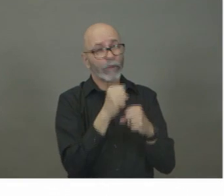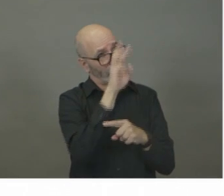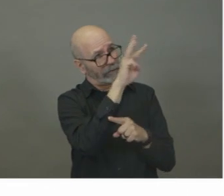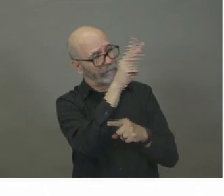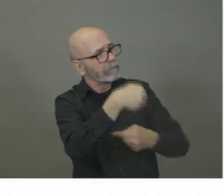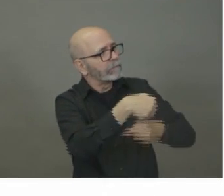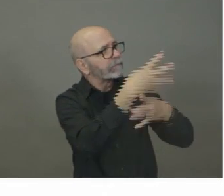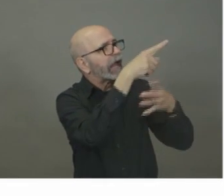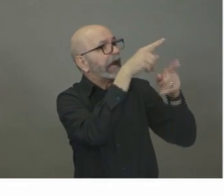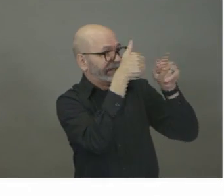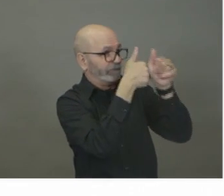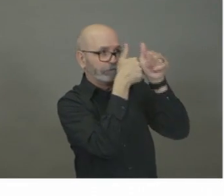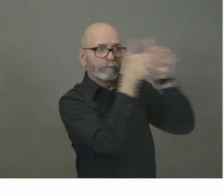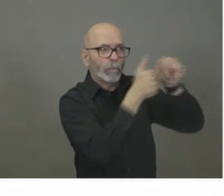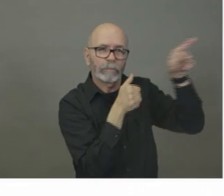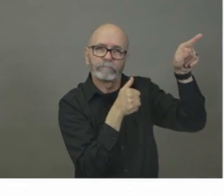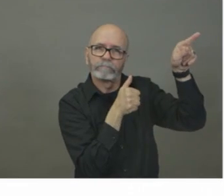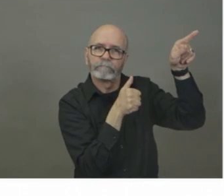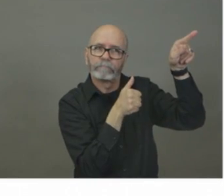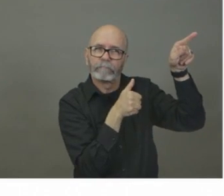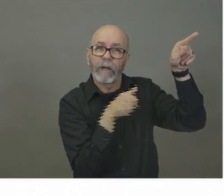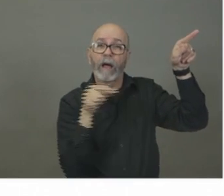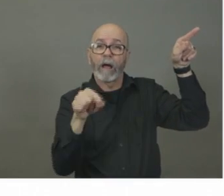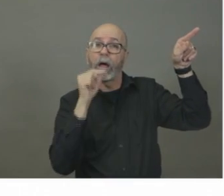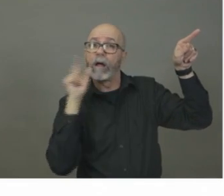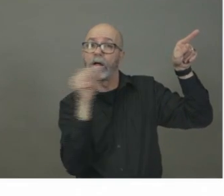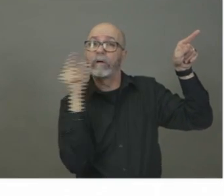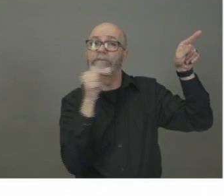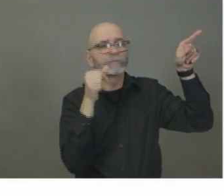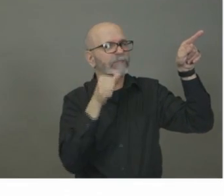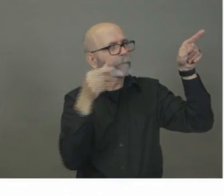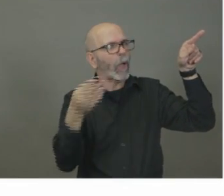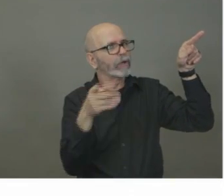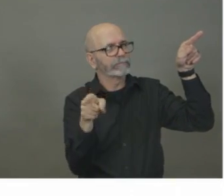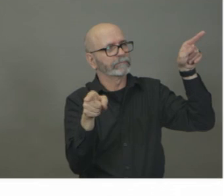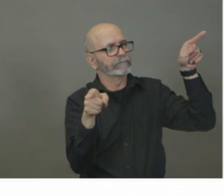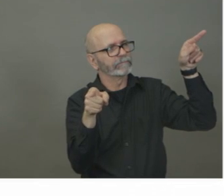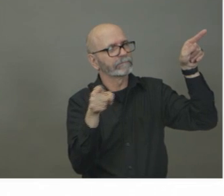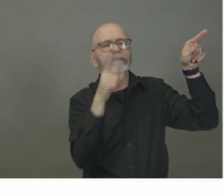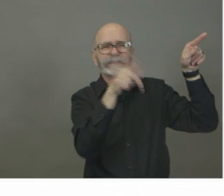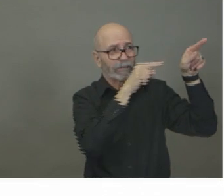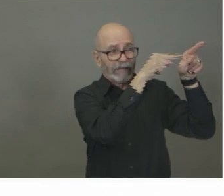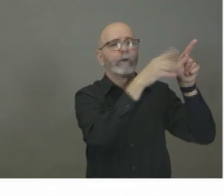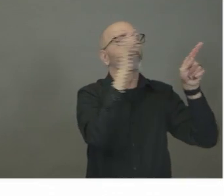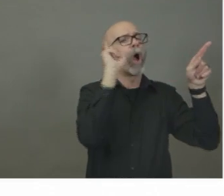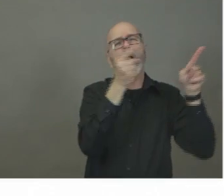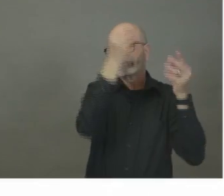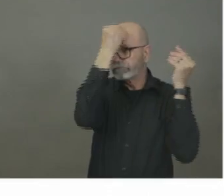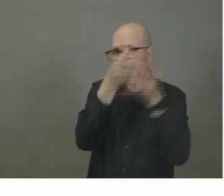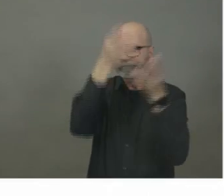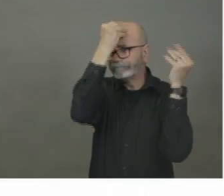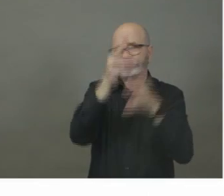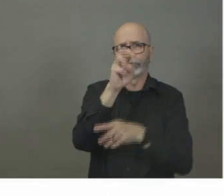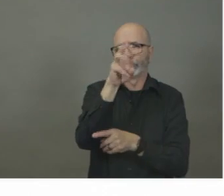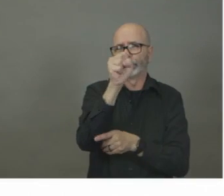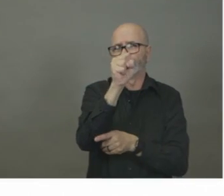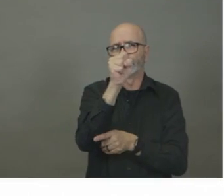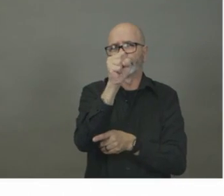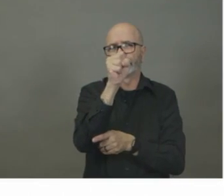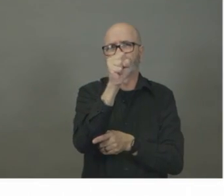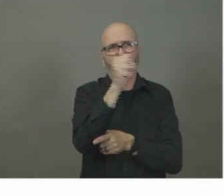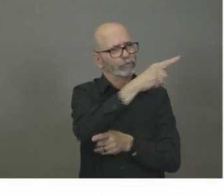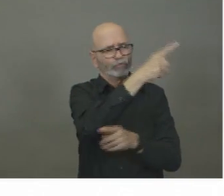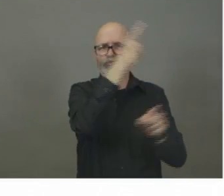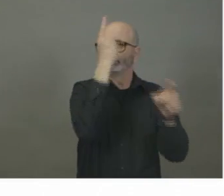We, as a province, will continue to keep media and the public informed of the most accurate information.